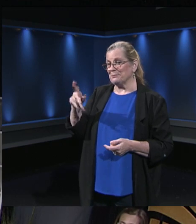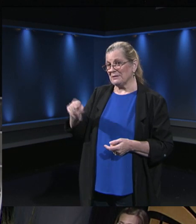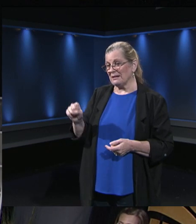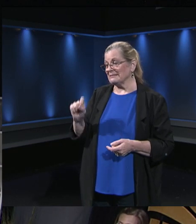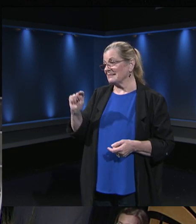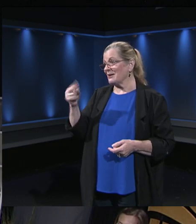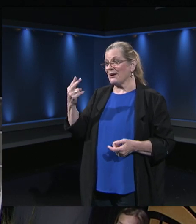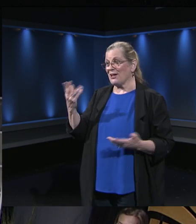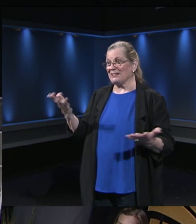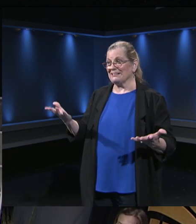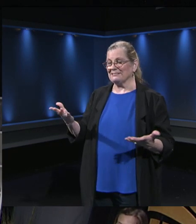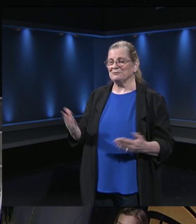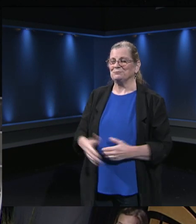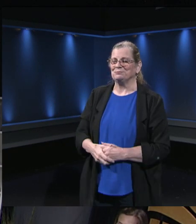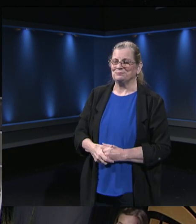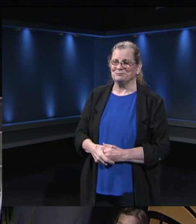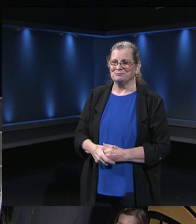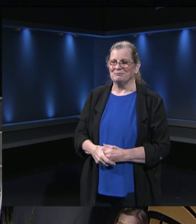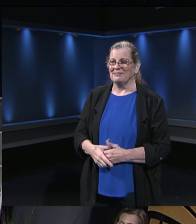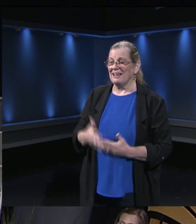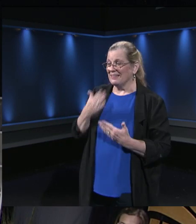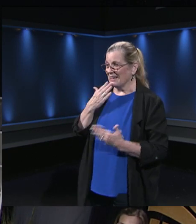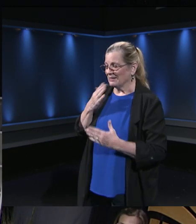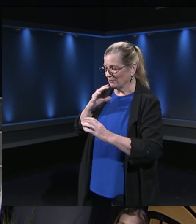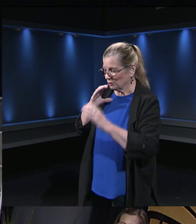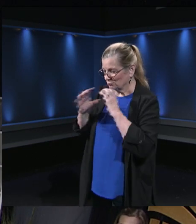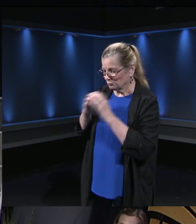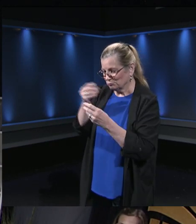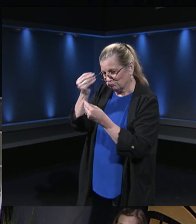How are you? Thank you so much for the communication. You're welcome.